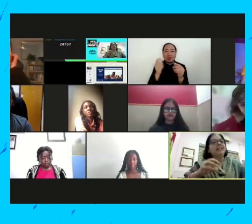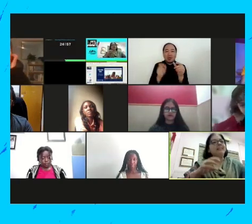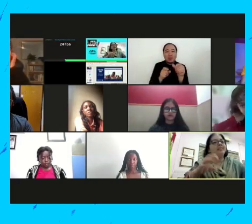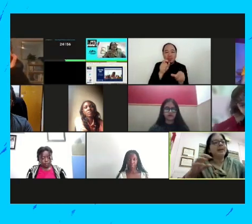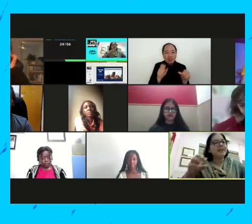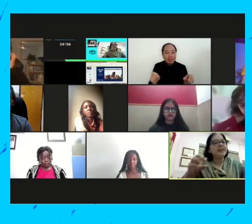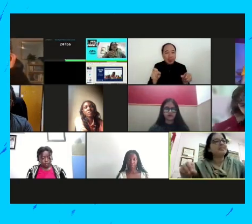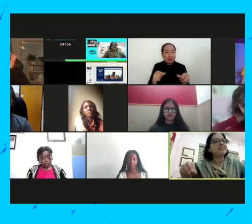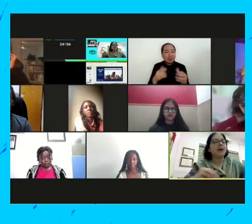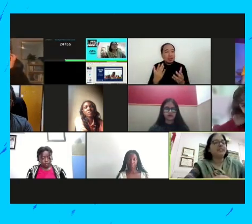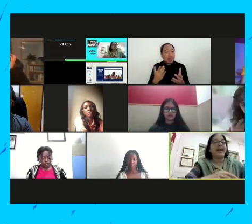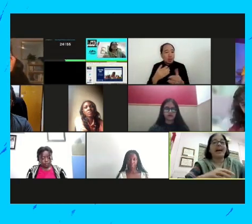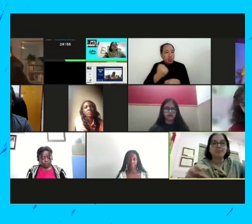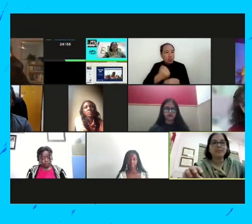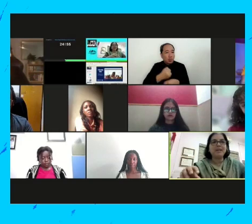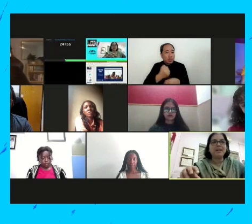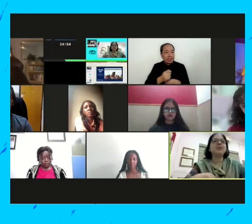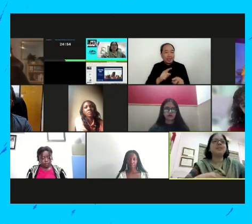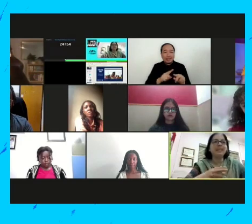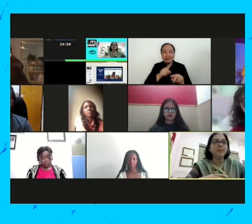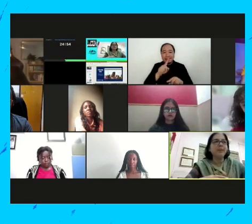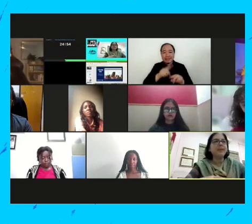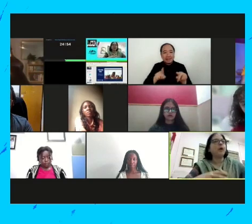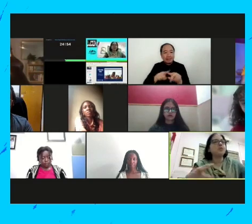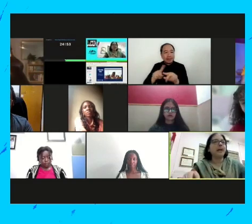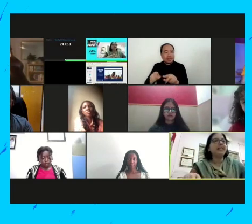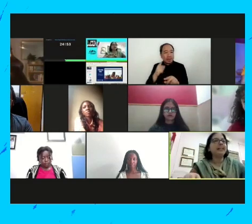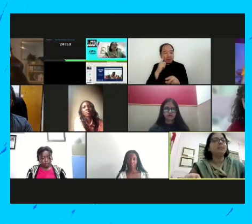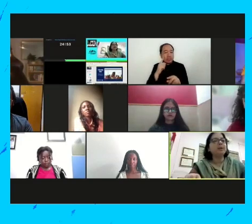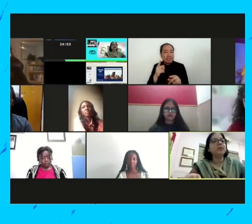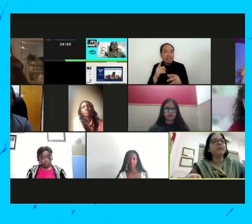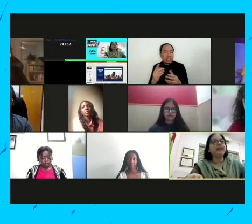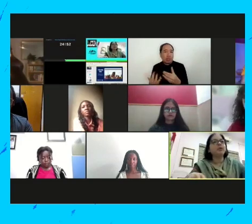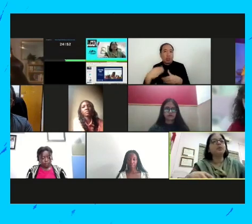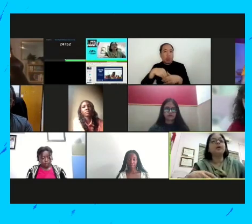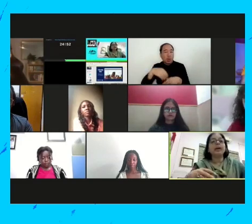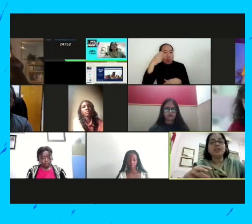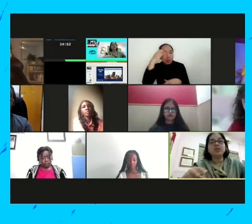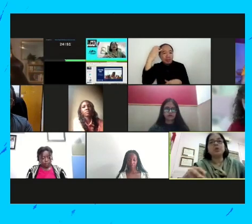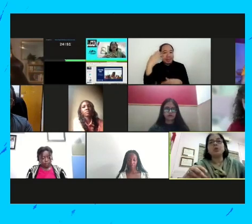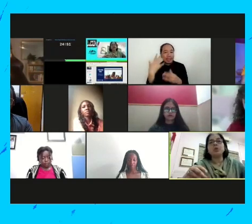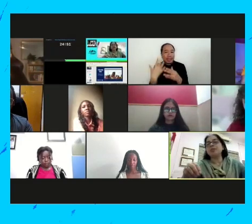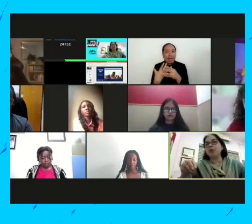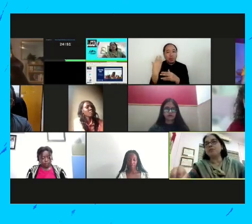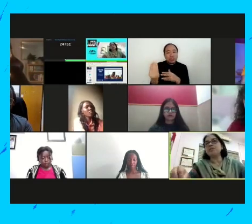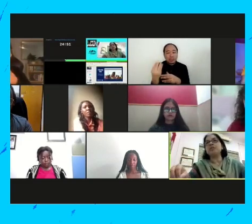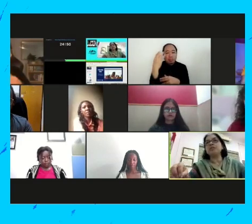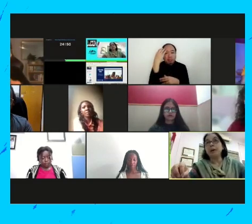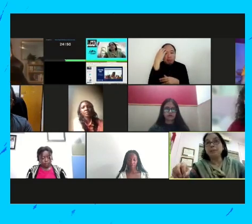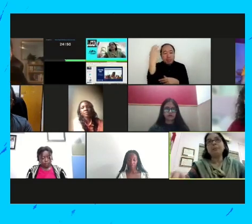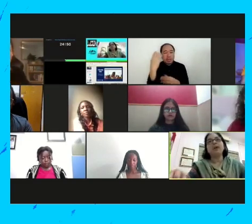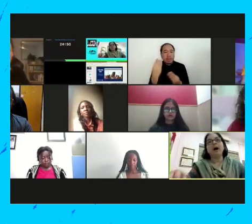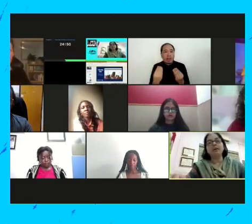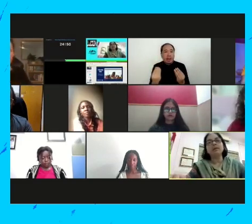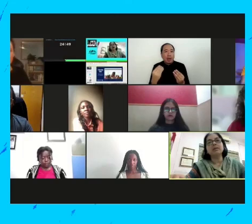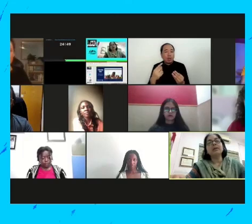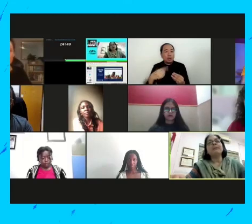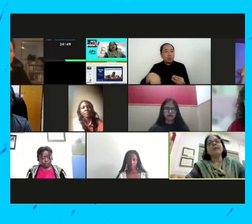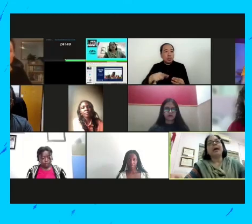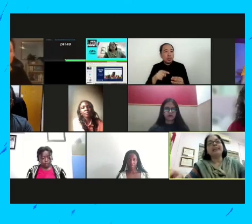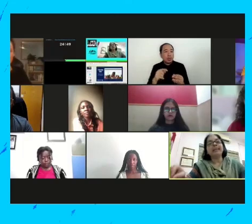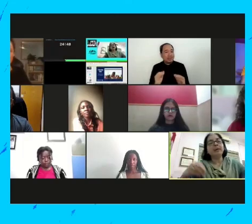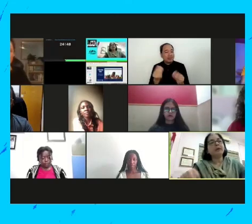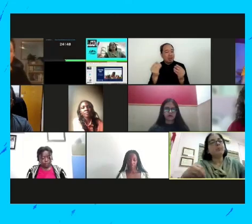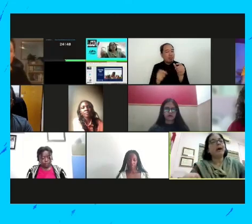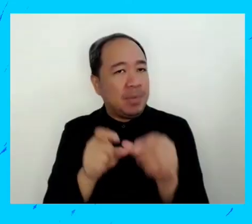important to have the health for the young people and I think we to work within the government and